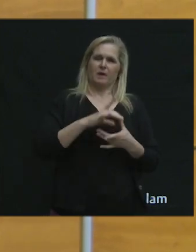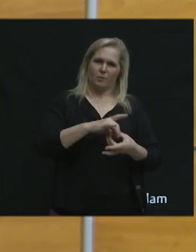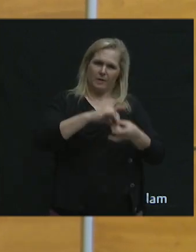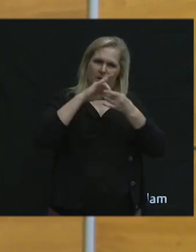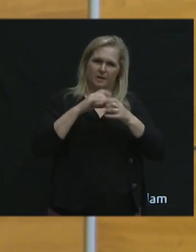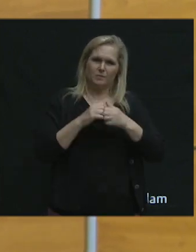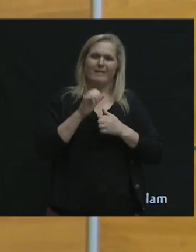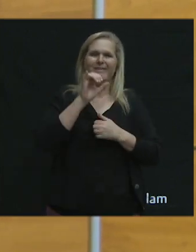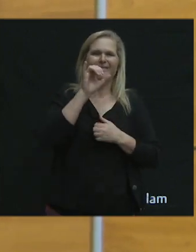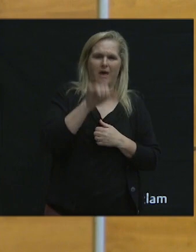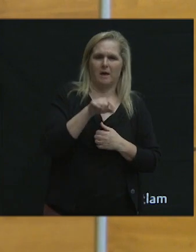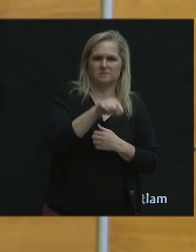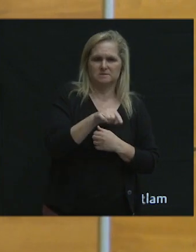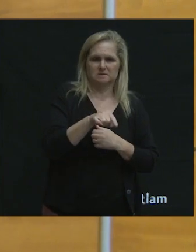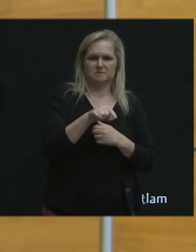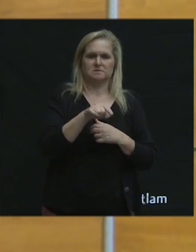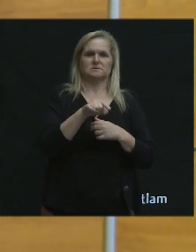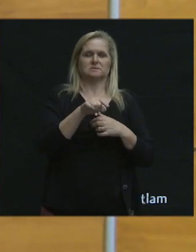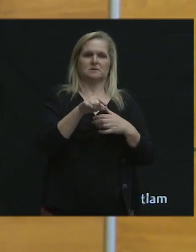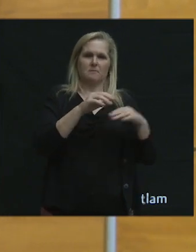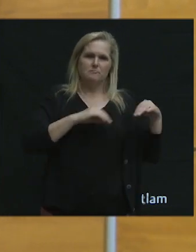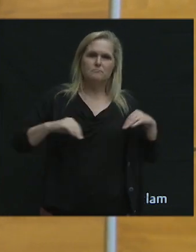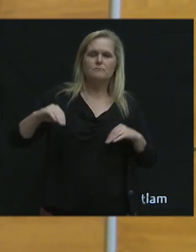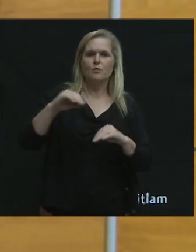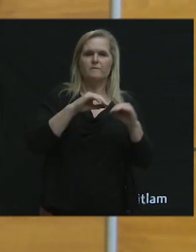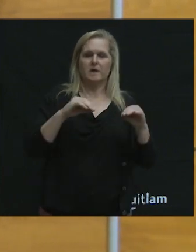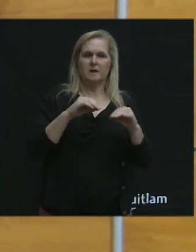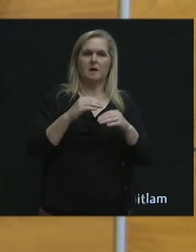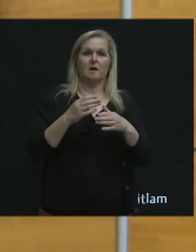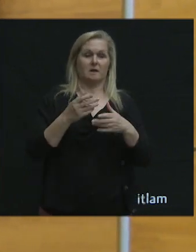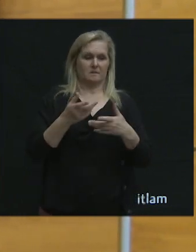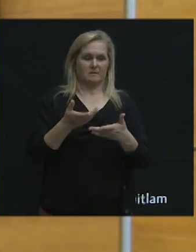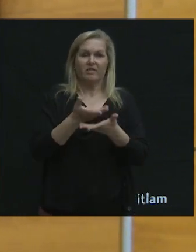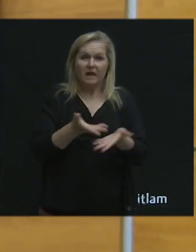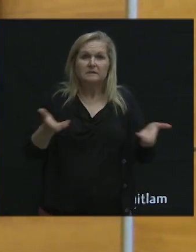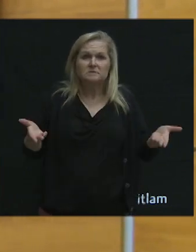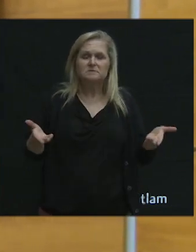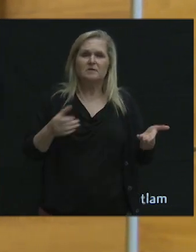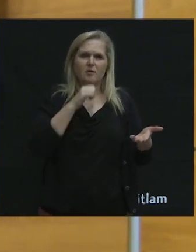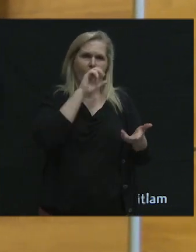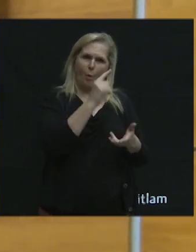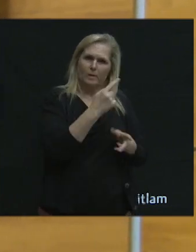to that part of the future of moving goods in Coquitlam.